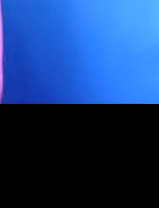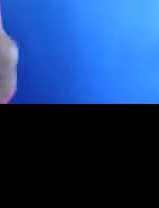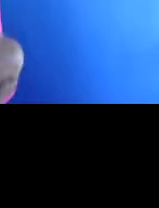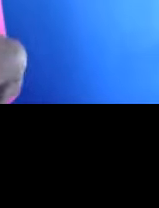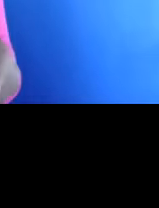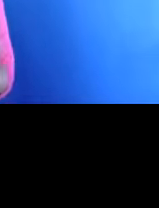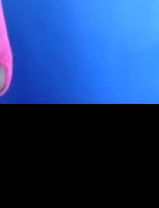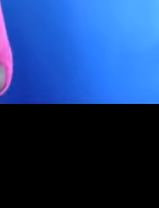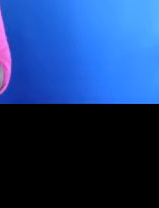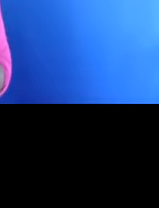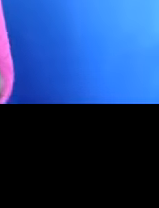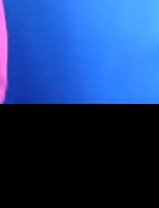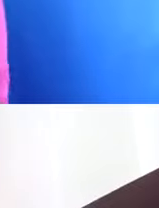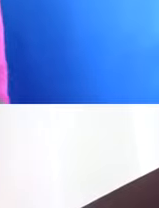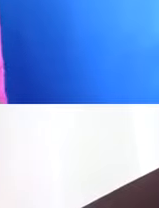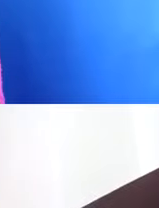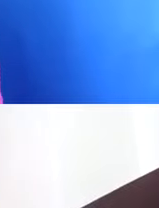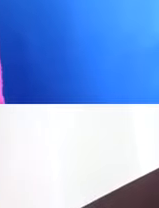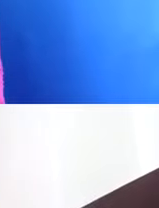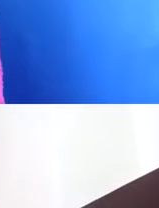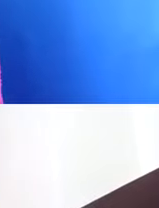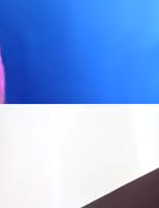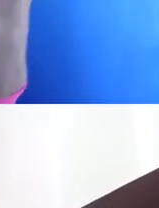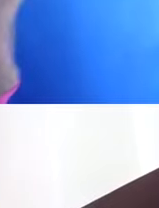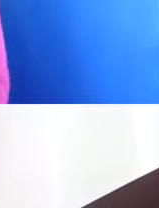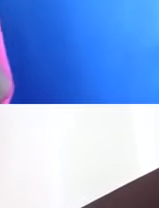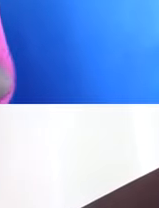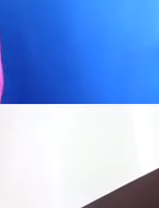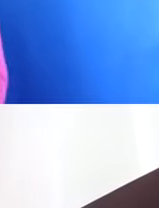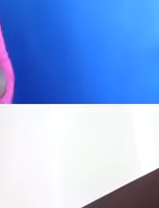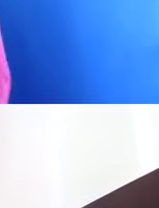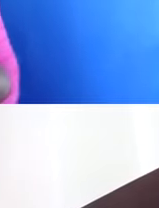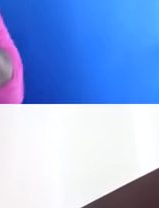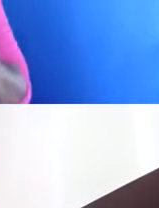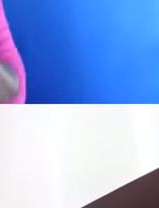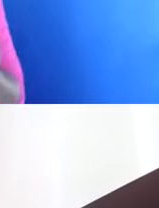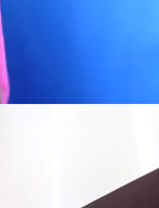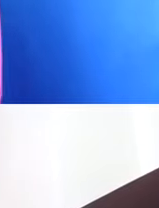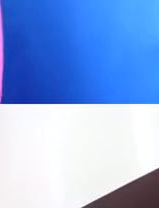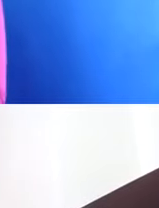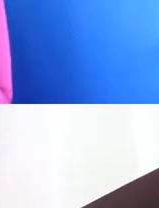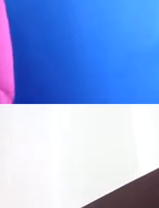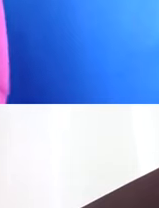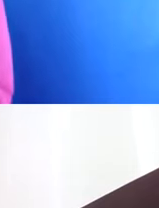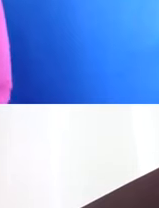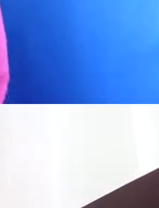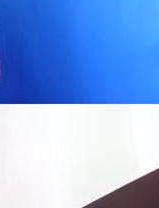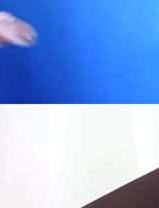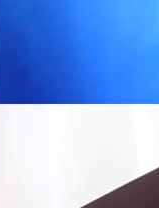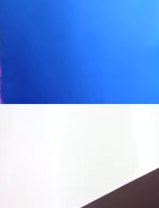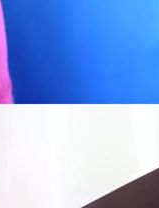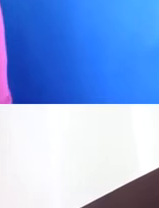inspiring discussion about decolonization. And although we talked about FGM specifically,